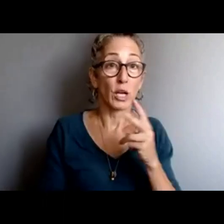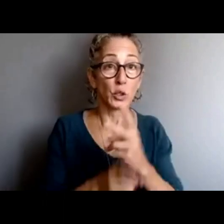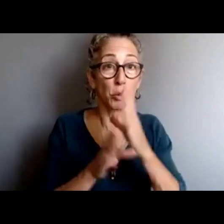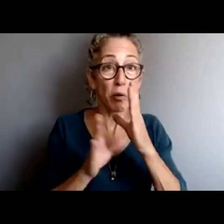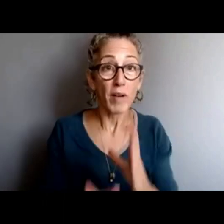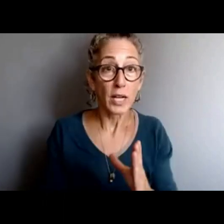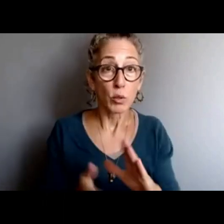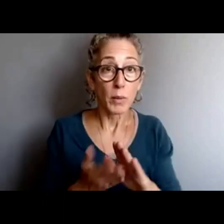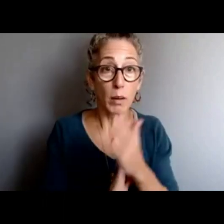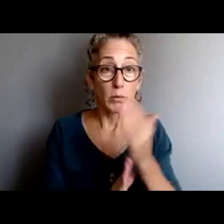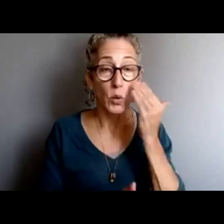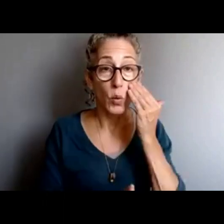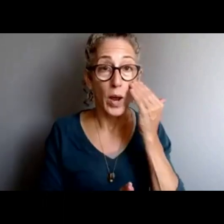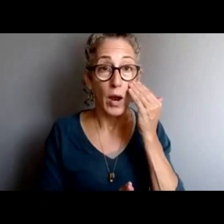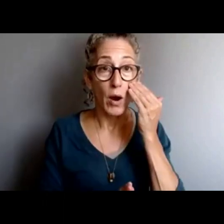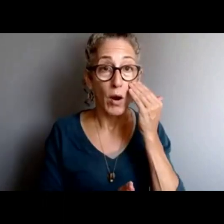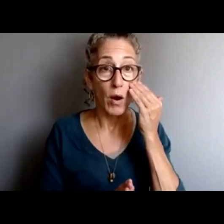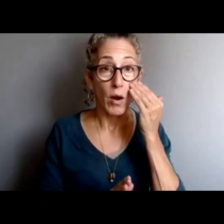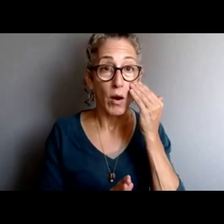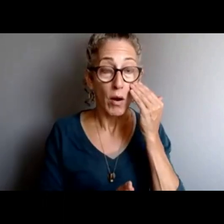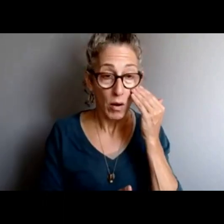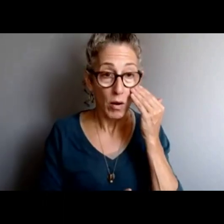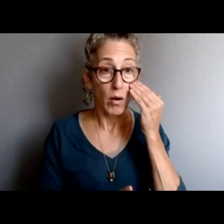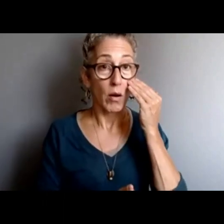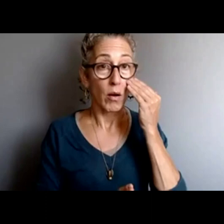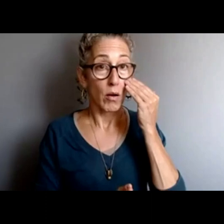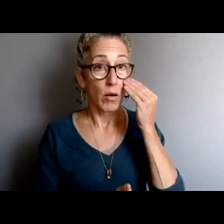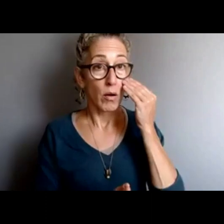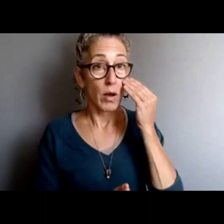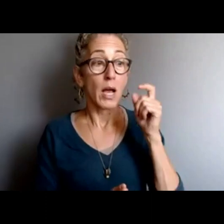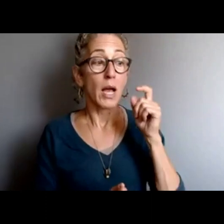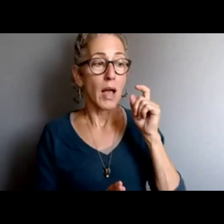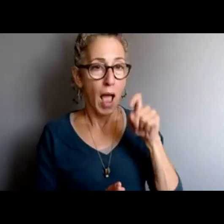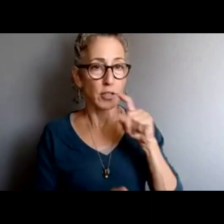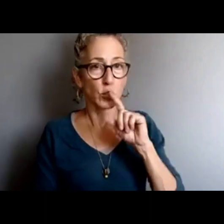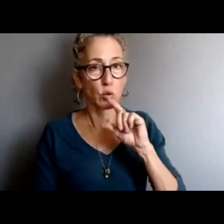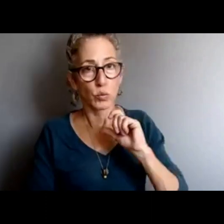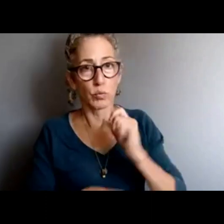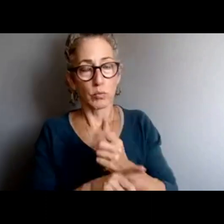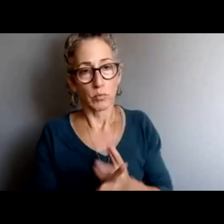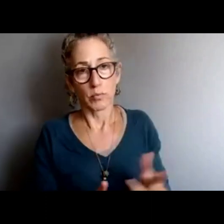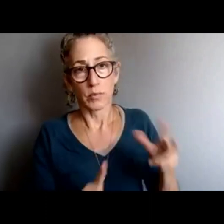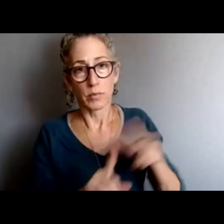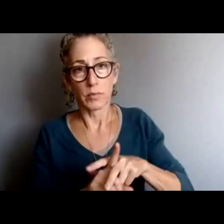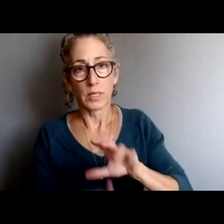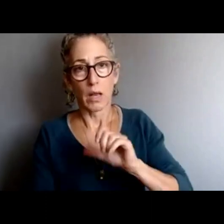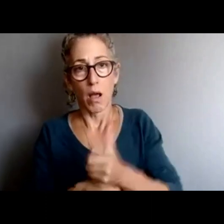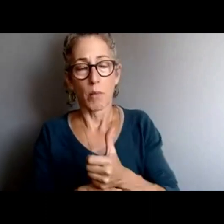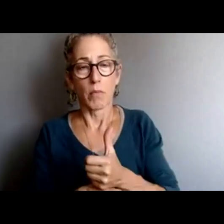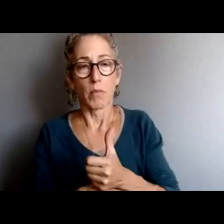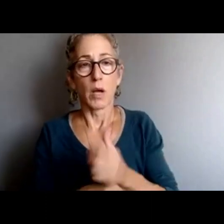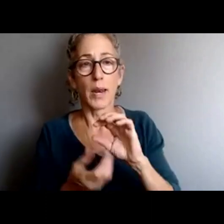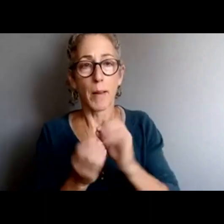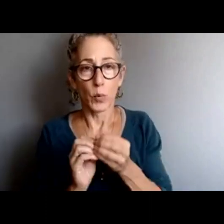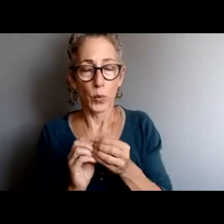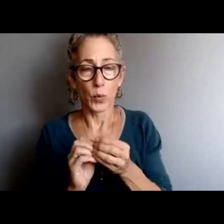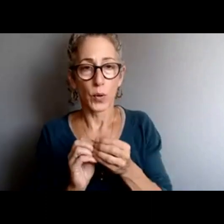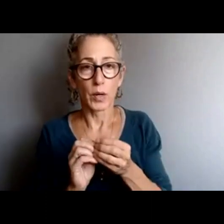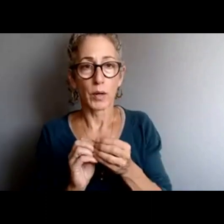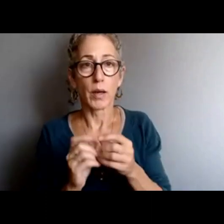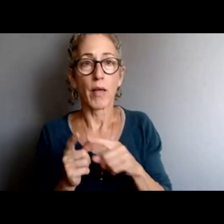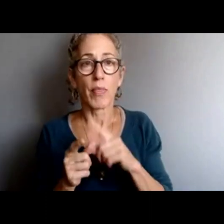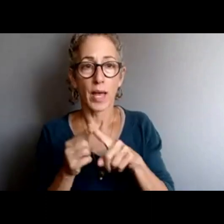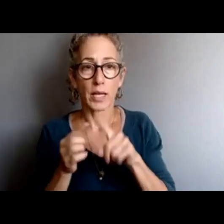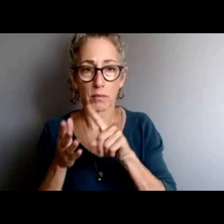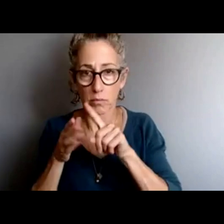has one hour to obtain an official tracking number and document the complaint of misconduct. Anyone